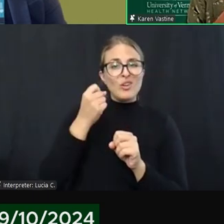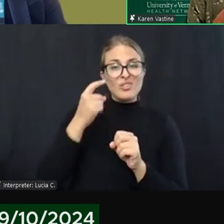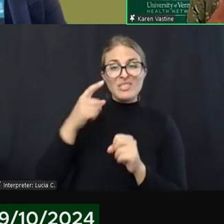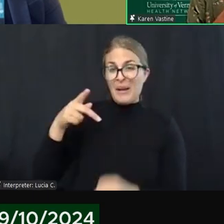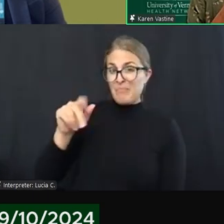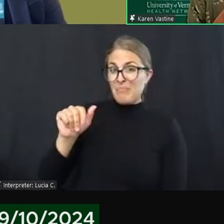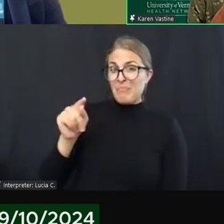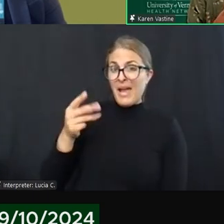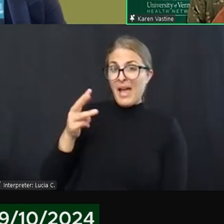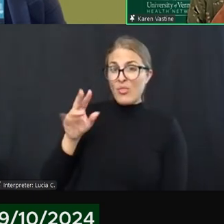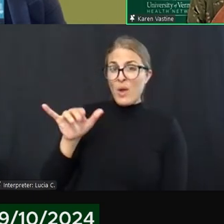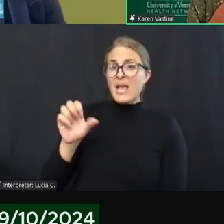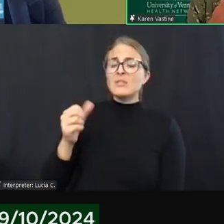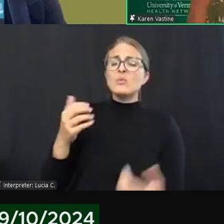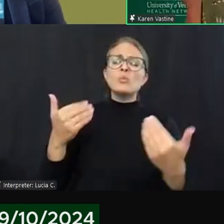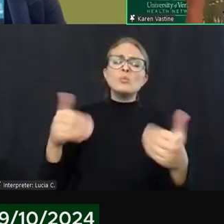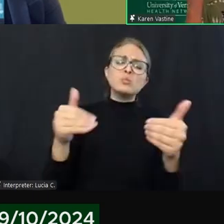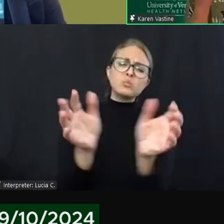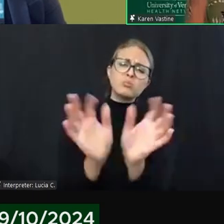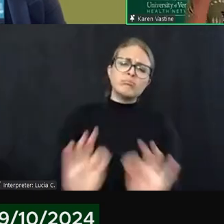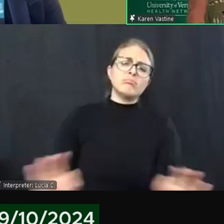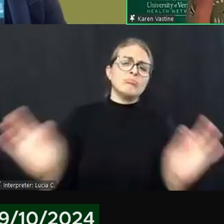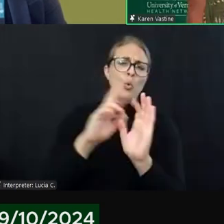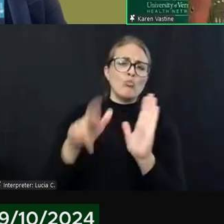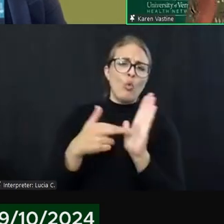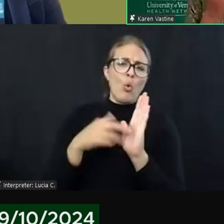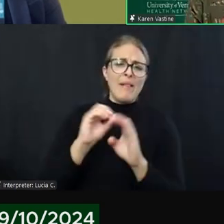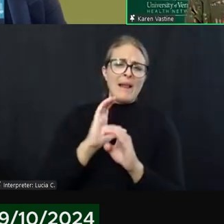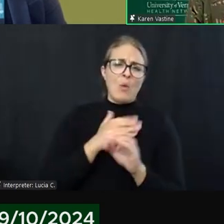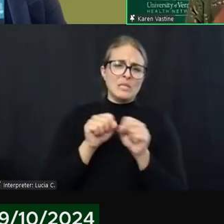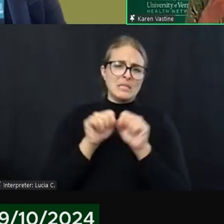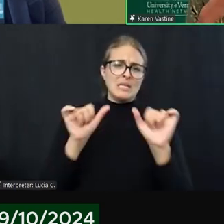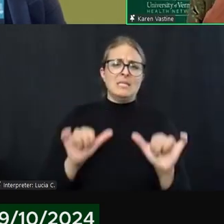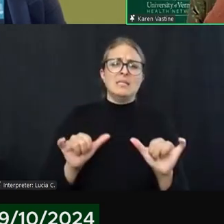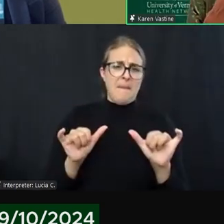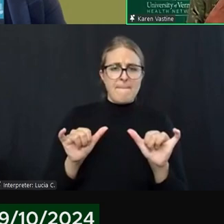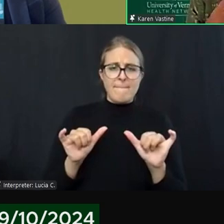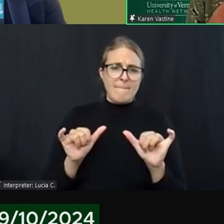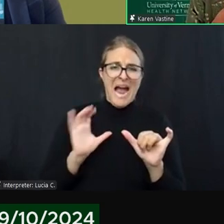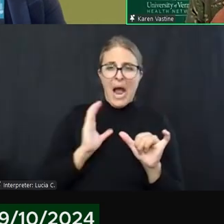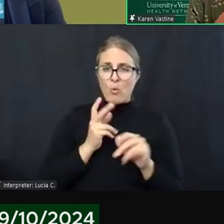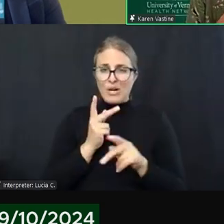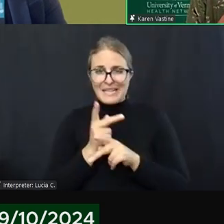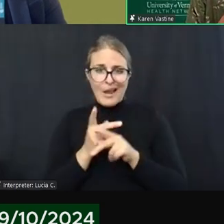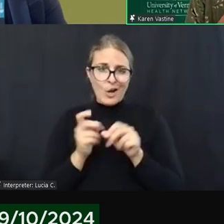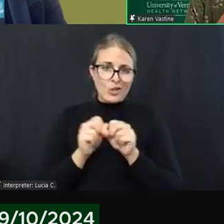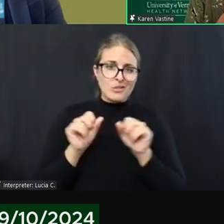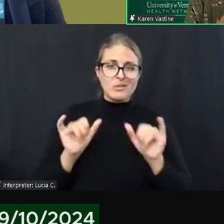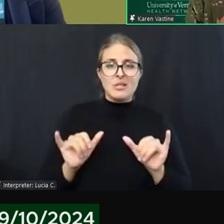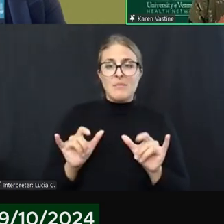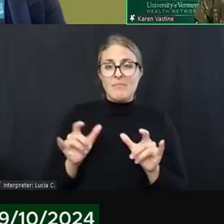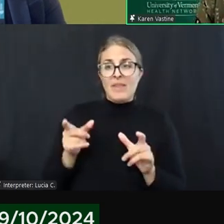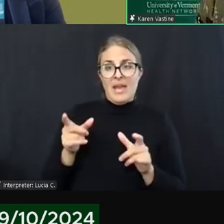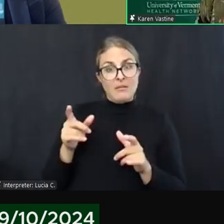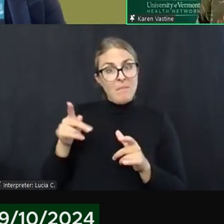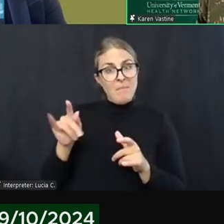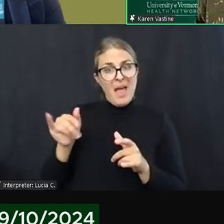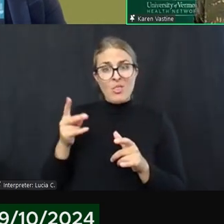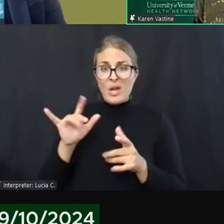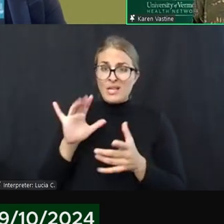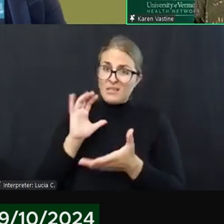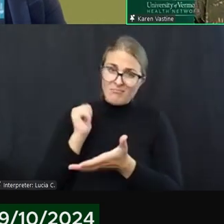plays in our, in our, in our system of care, if you will, and supports for the community. So